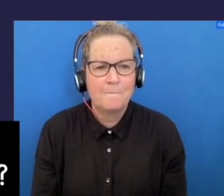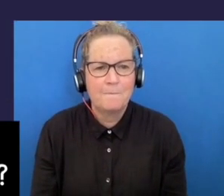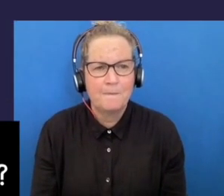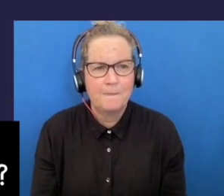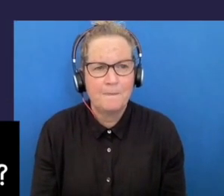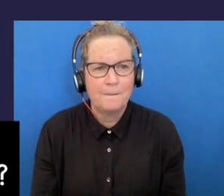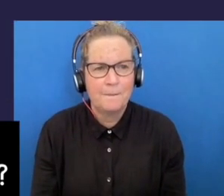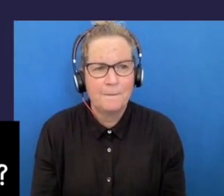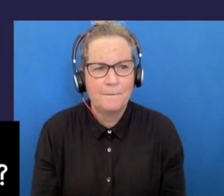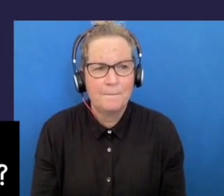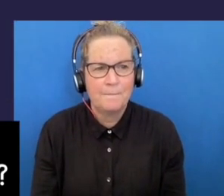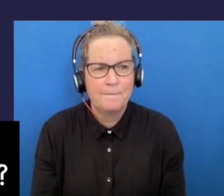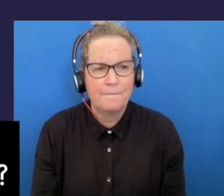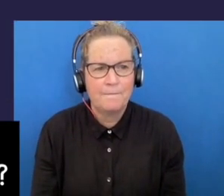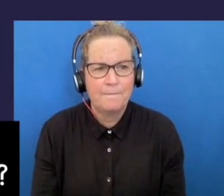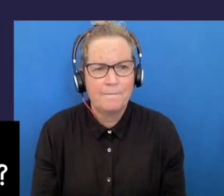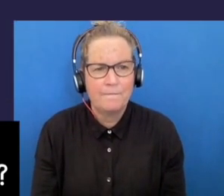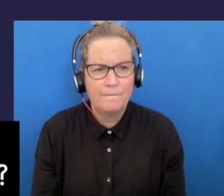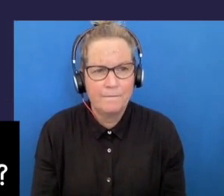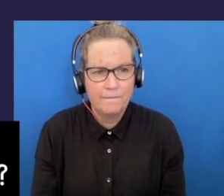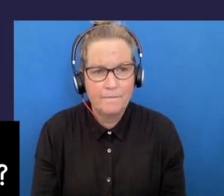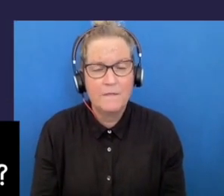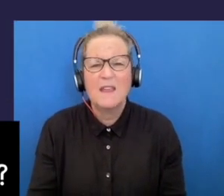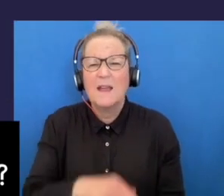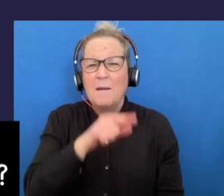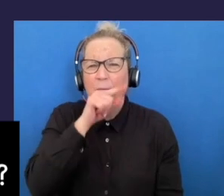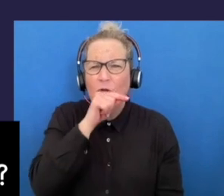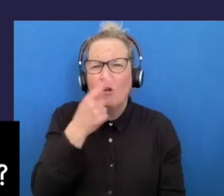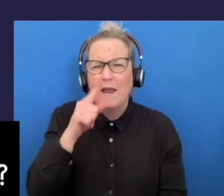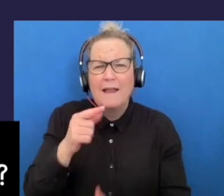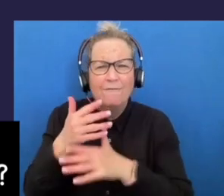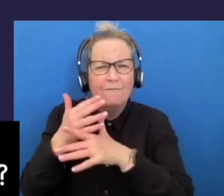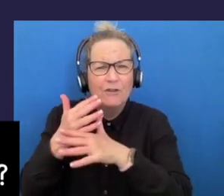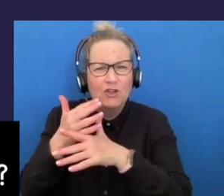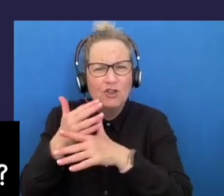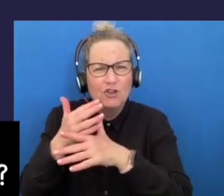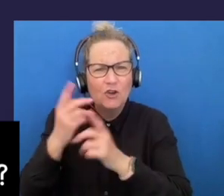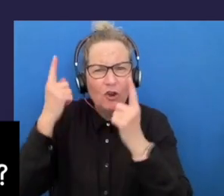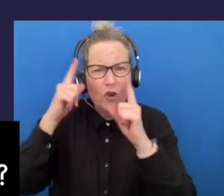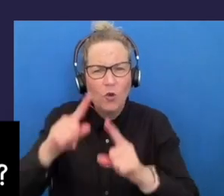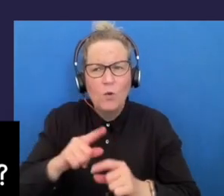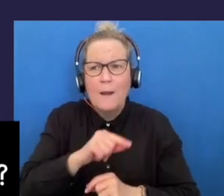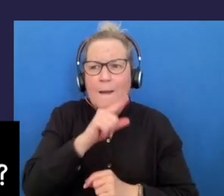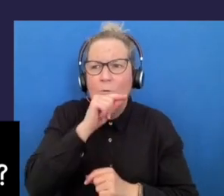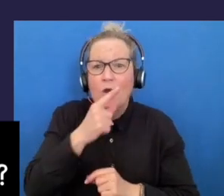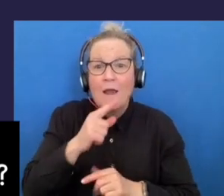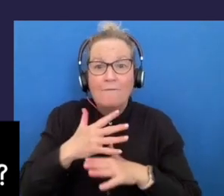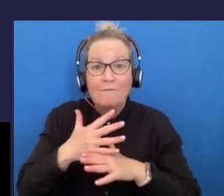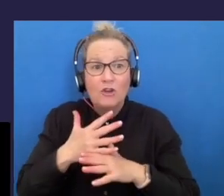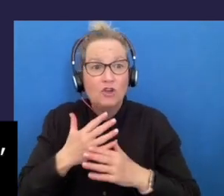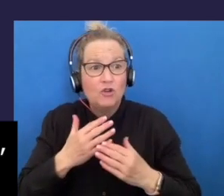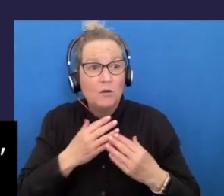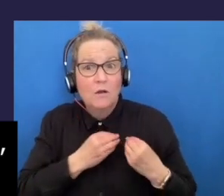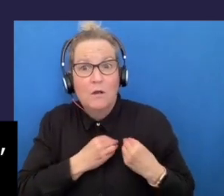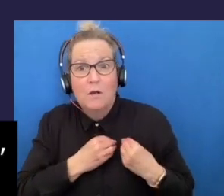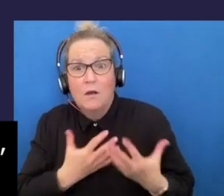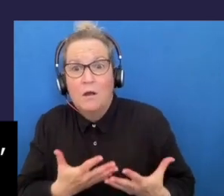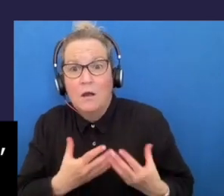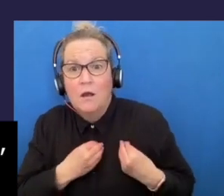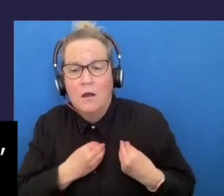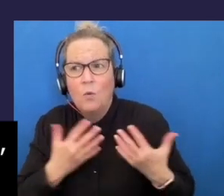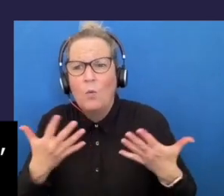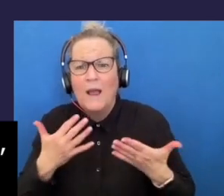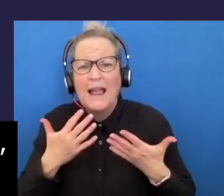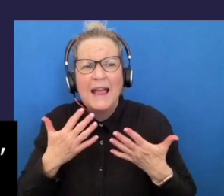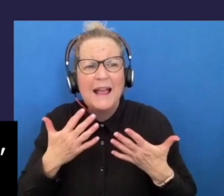the next tool in red dust healing is called the burden of fish we say if a bird and fish falling low where are they going to live how are they going to connect